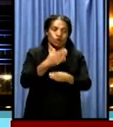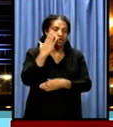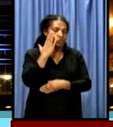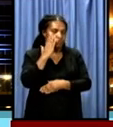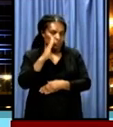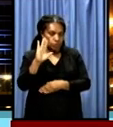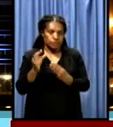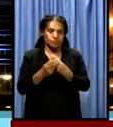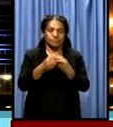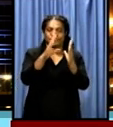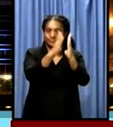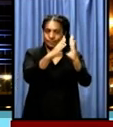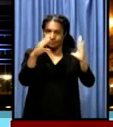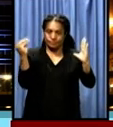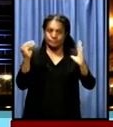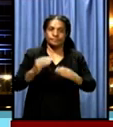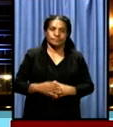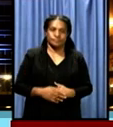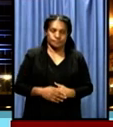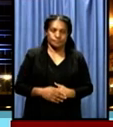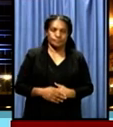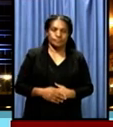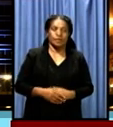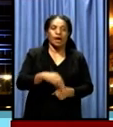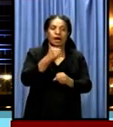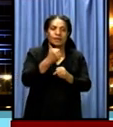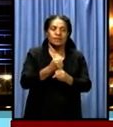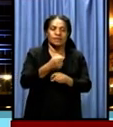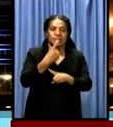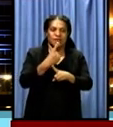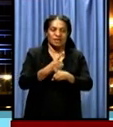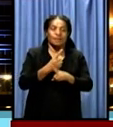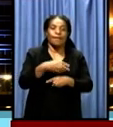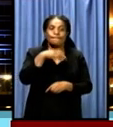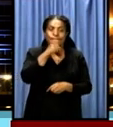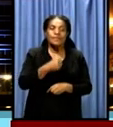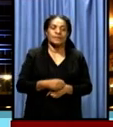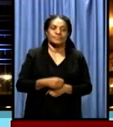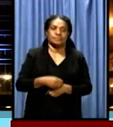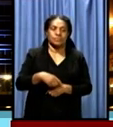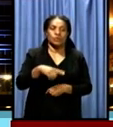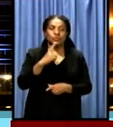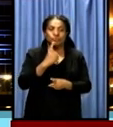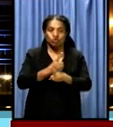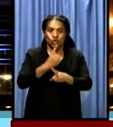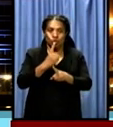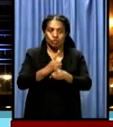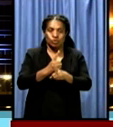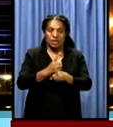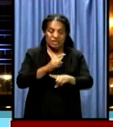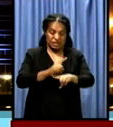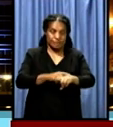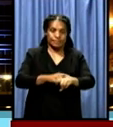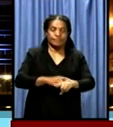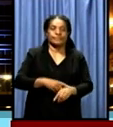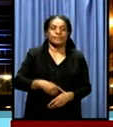capacities. Sir Julius said the late Mr Micah was a vocal student advocate when he was a student leader at the University